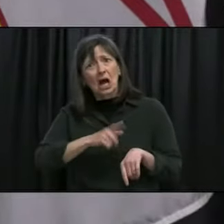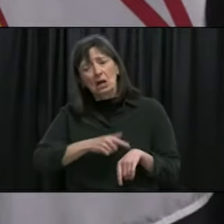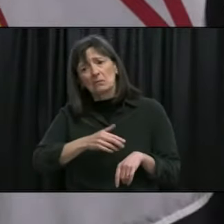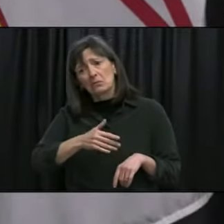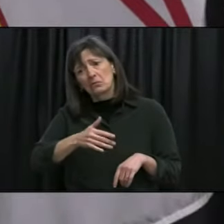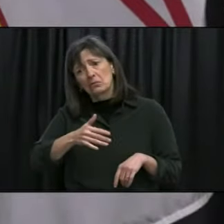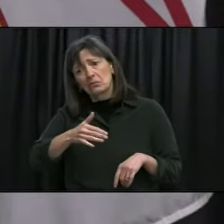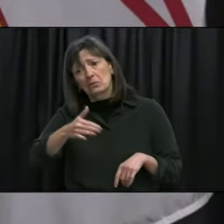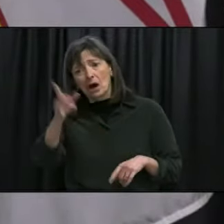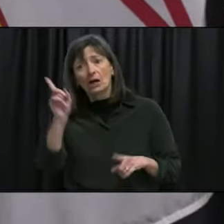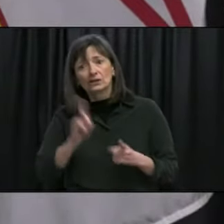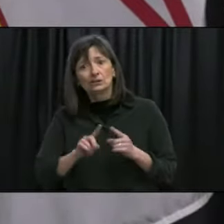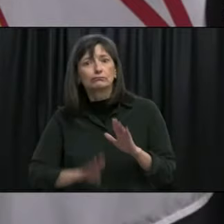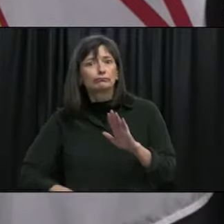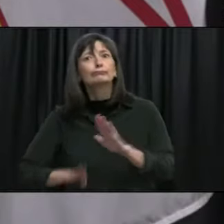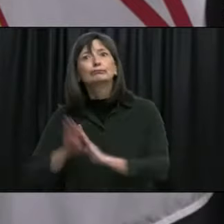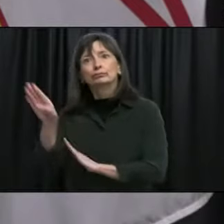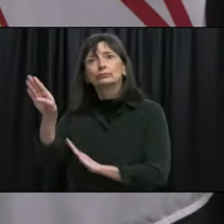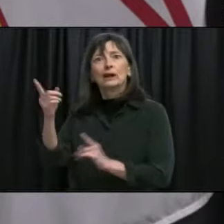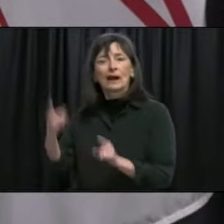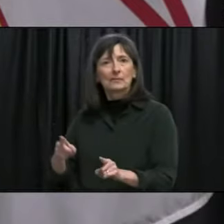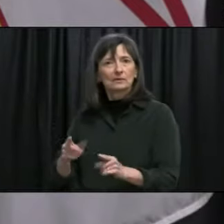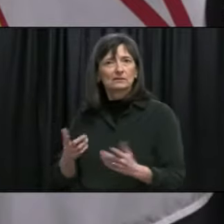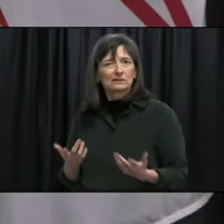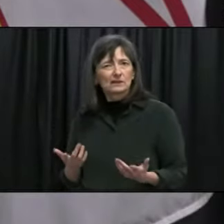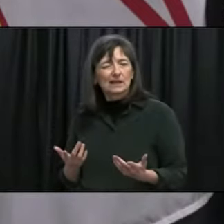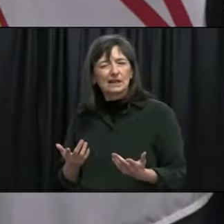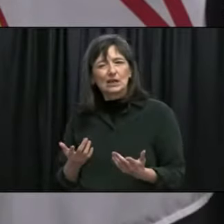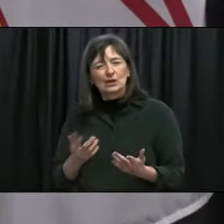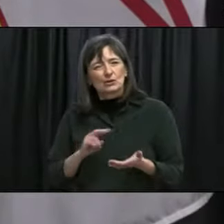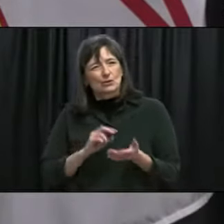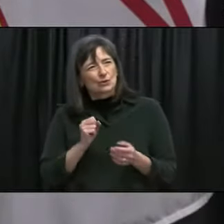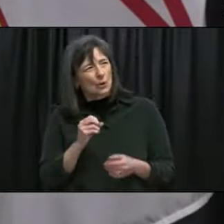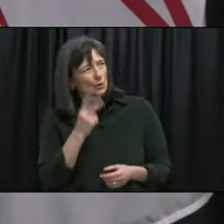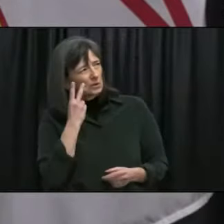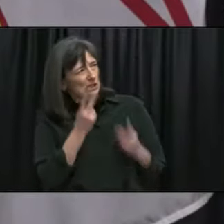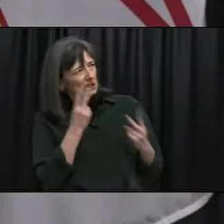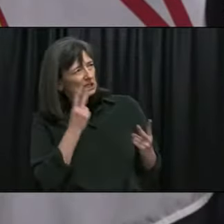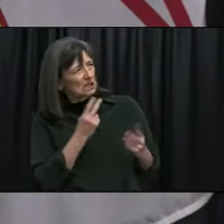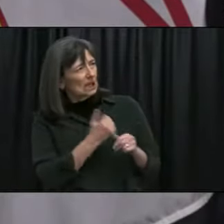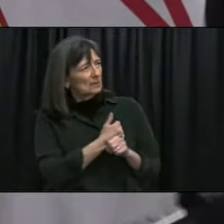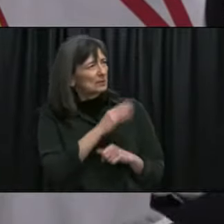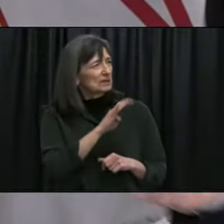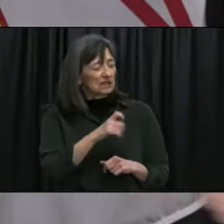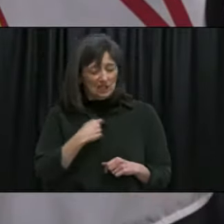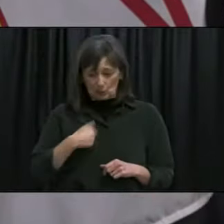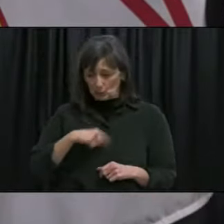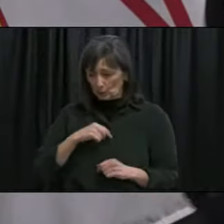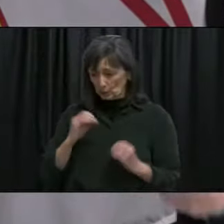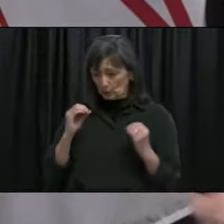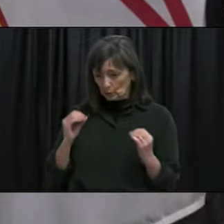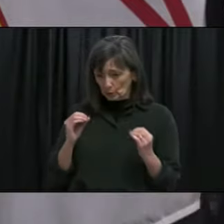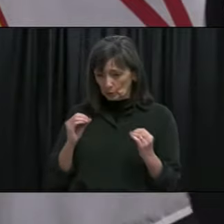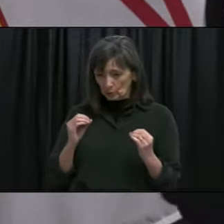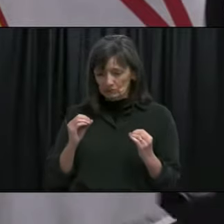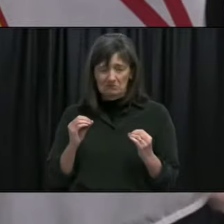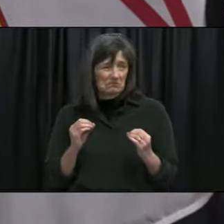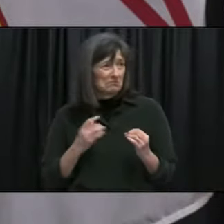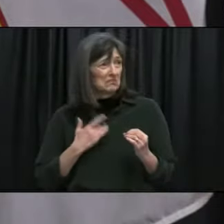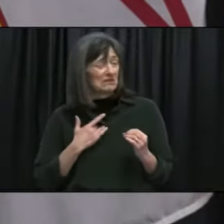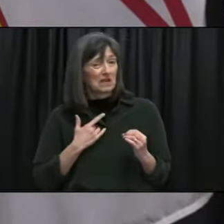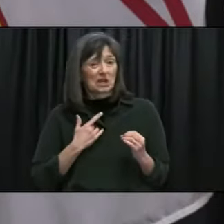exponential rise and so if you extrapolated from the data and where we were at the time that was potentially months